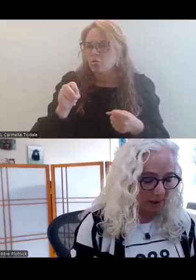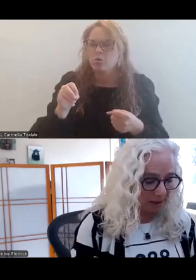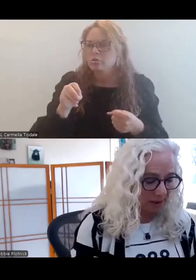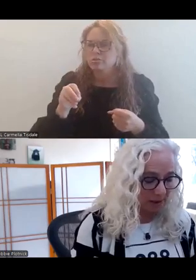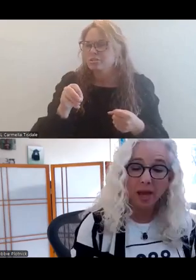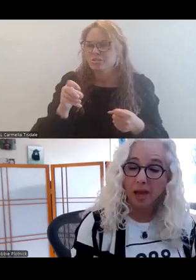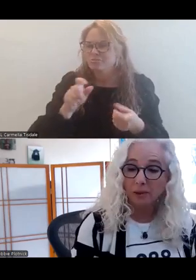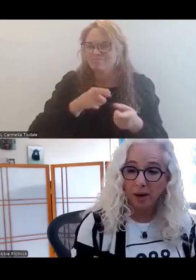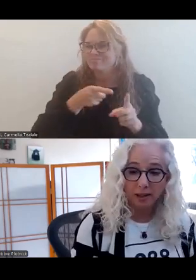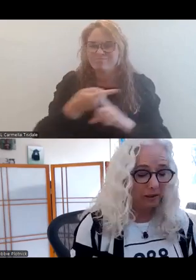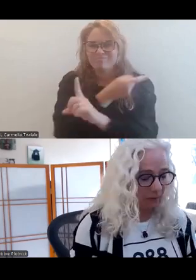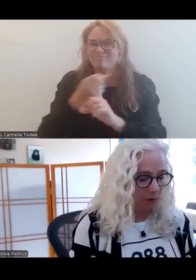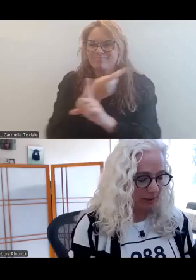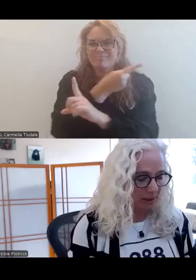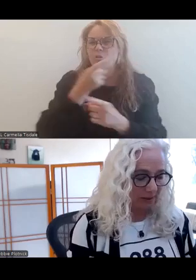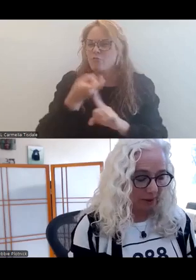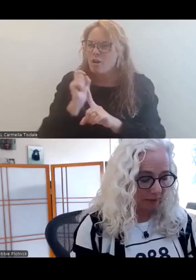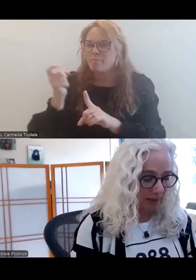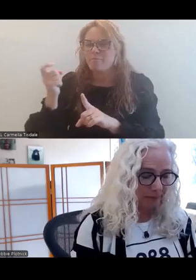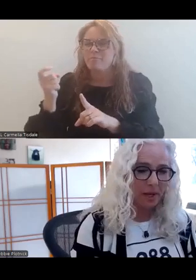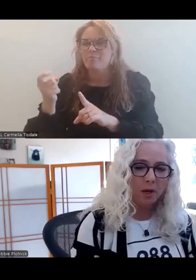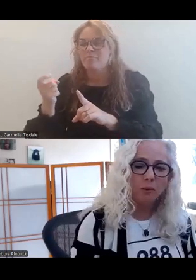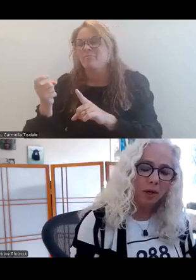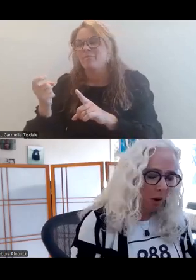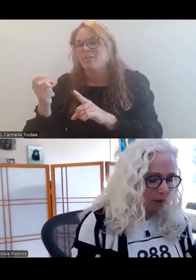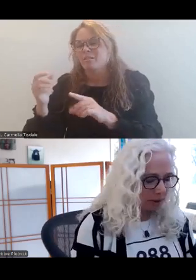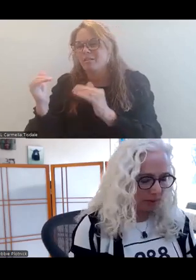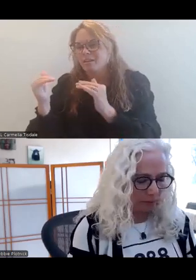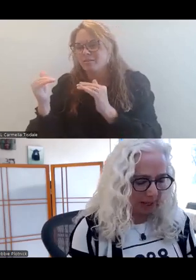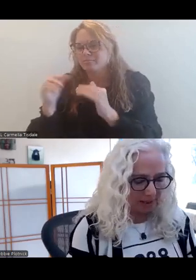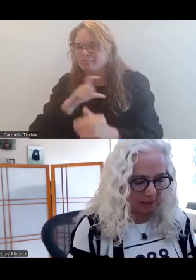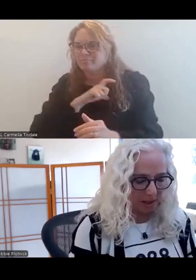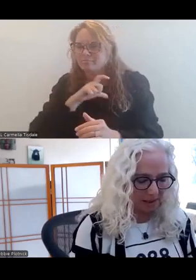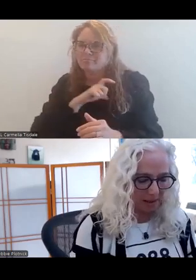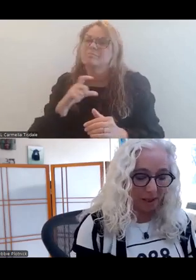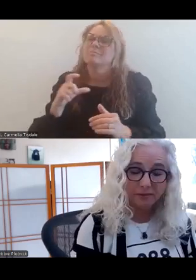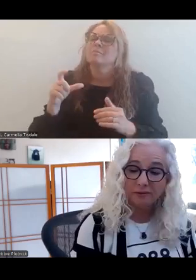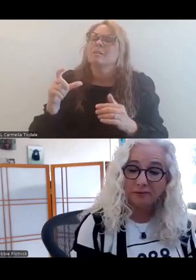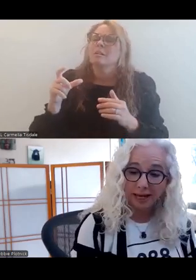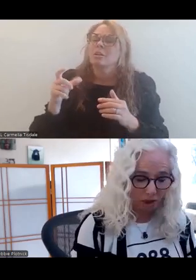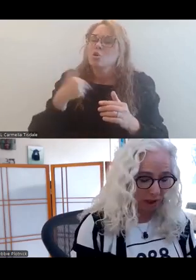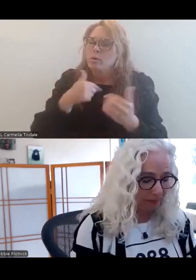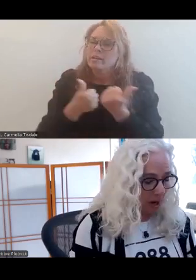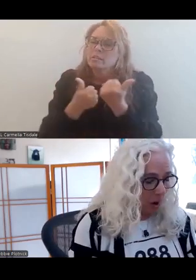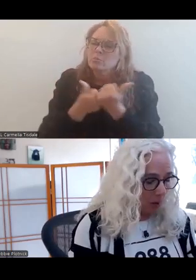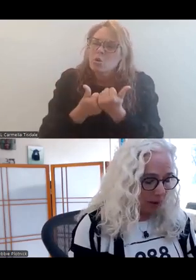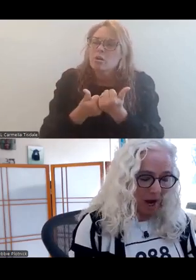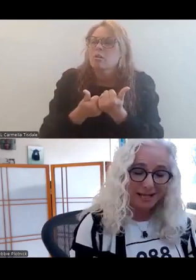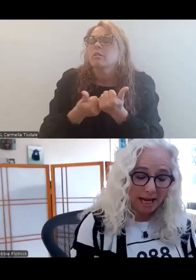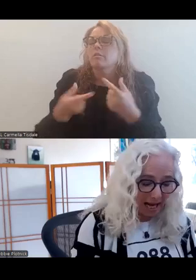criminal justice system and away from justice involvement. We also embrace the concept of deflection.